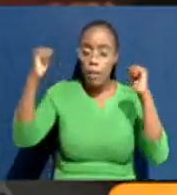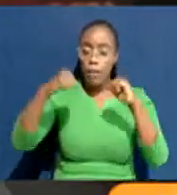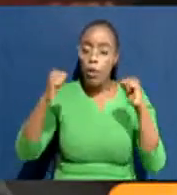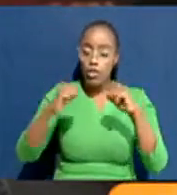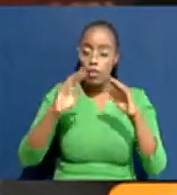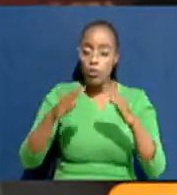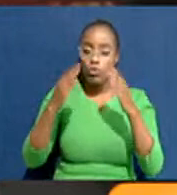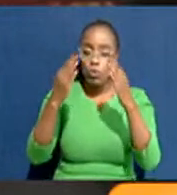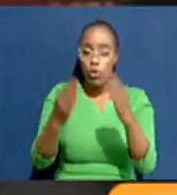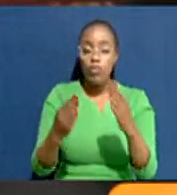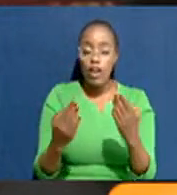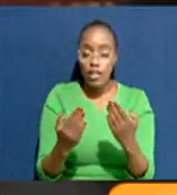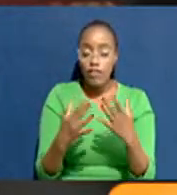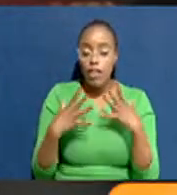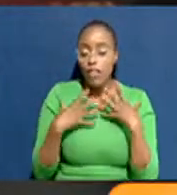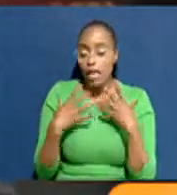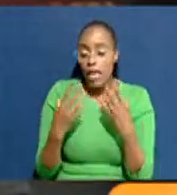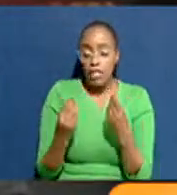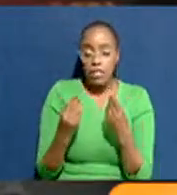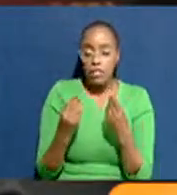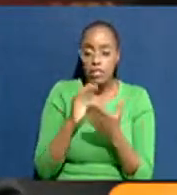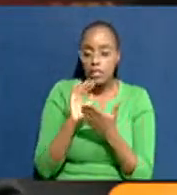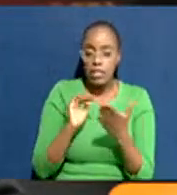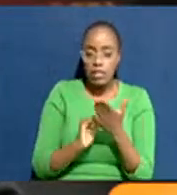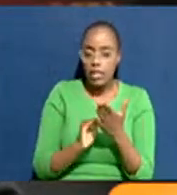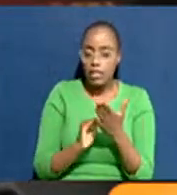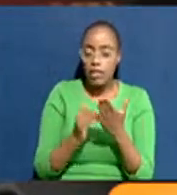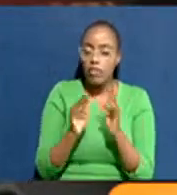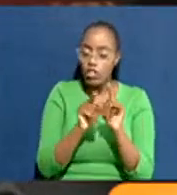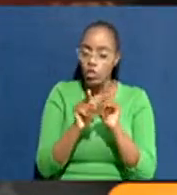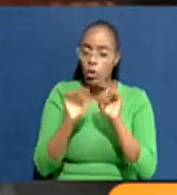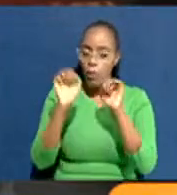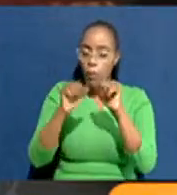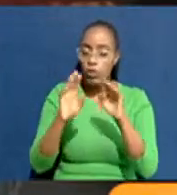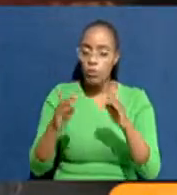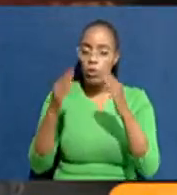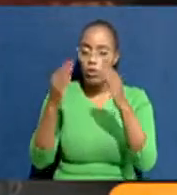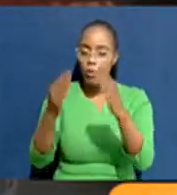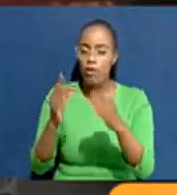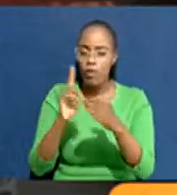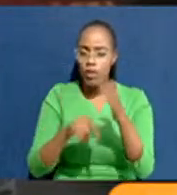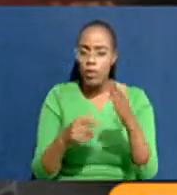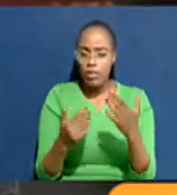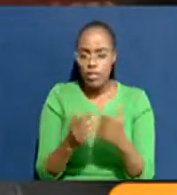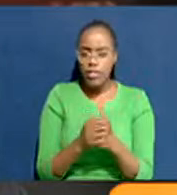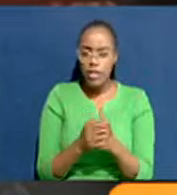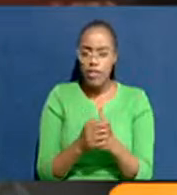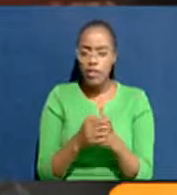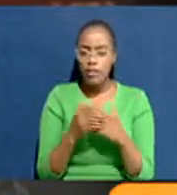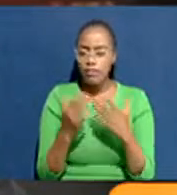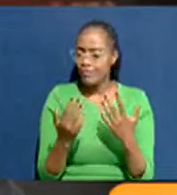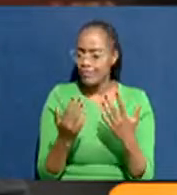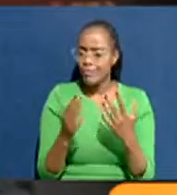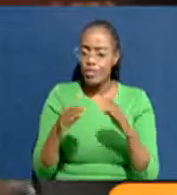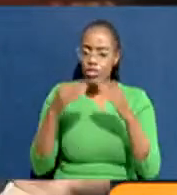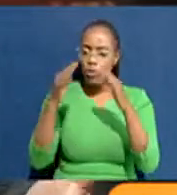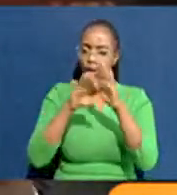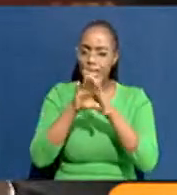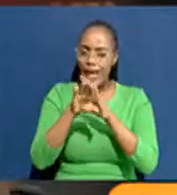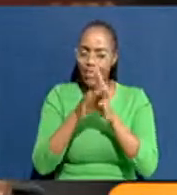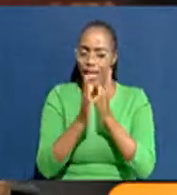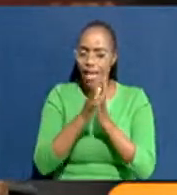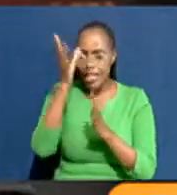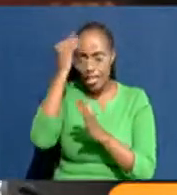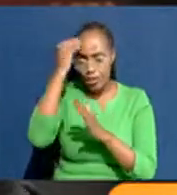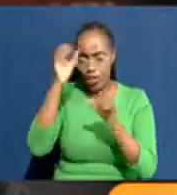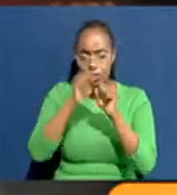to provide, you know, health infrastructure for these people. It's actually possible to provide, you know, access and education